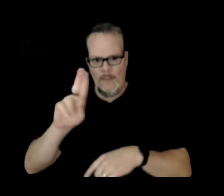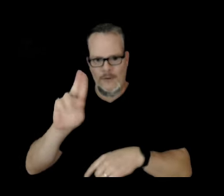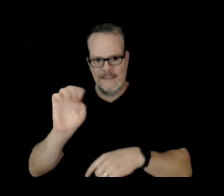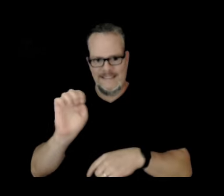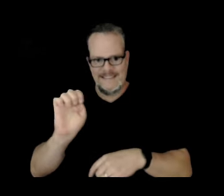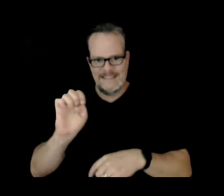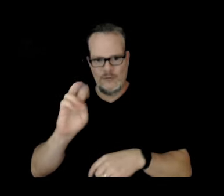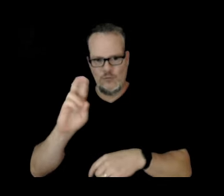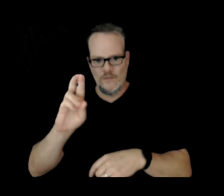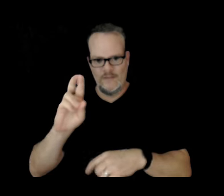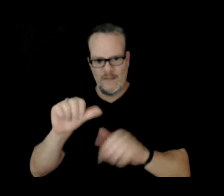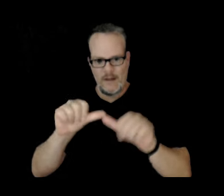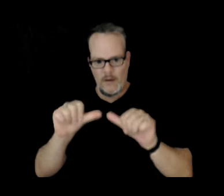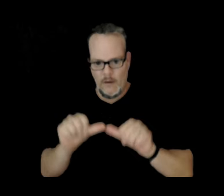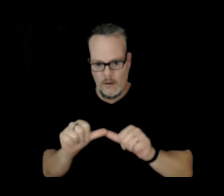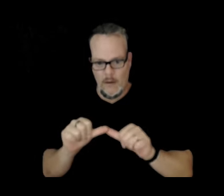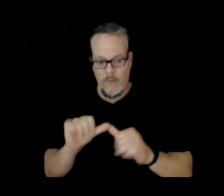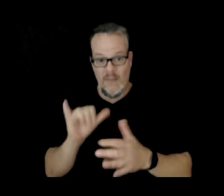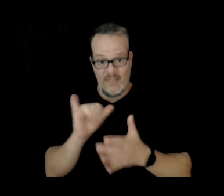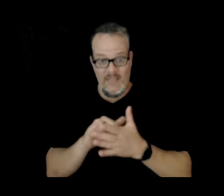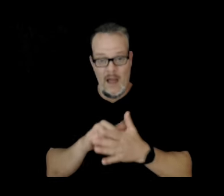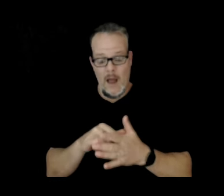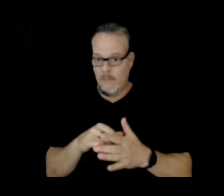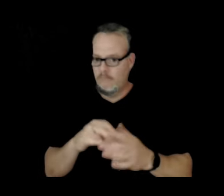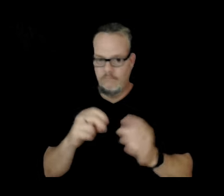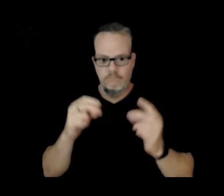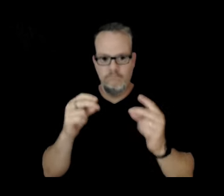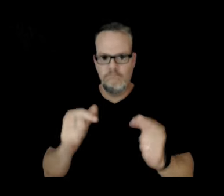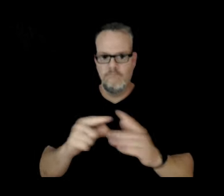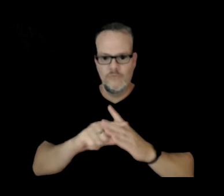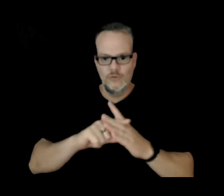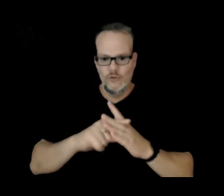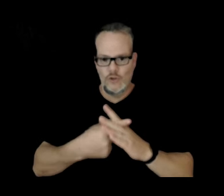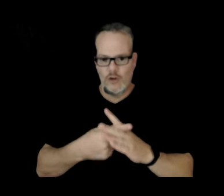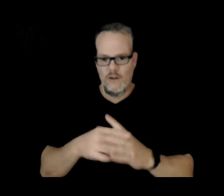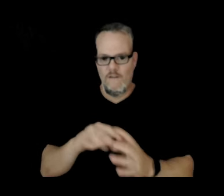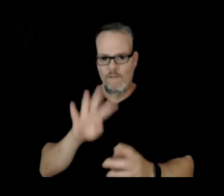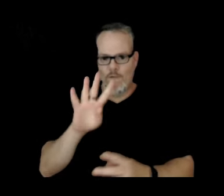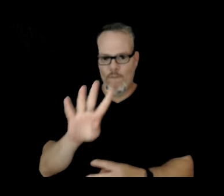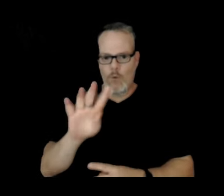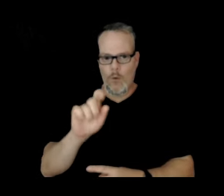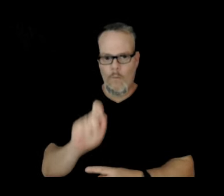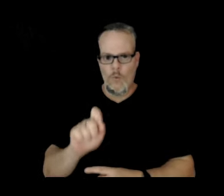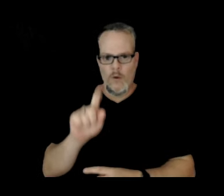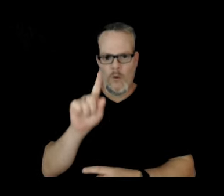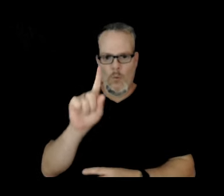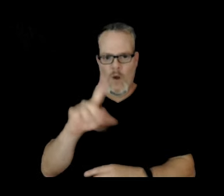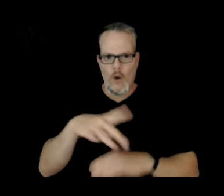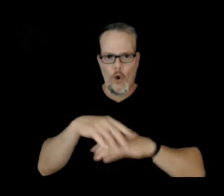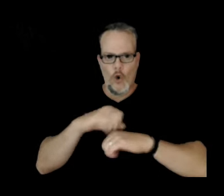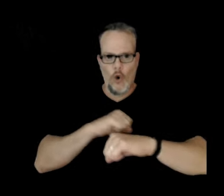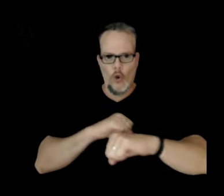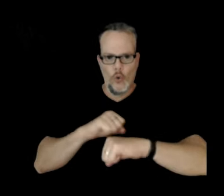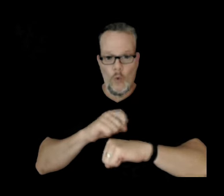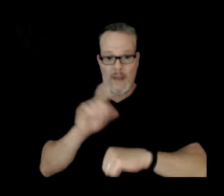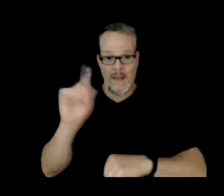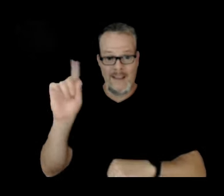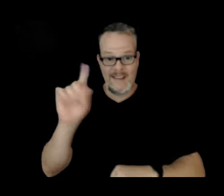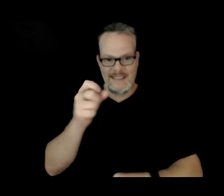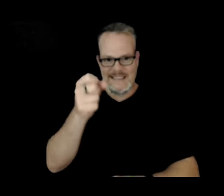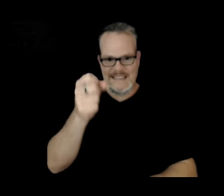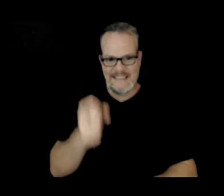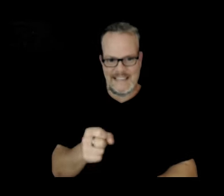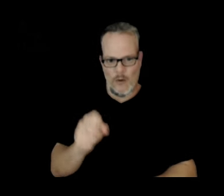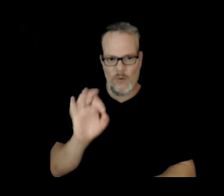and that has triggered a magnitude 4.1 earthquake on the south flank just south of the Nepal crater